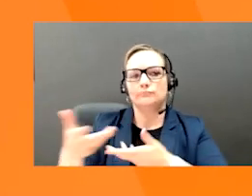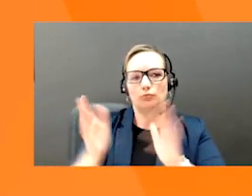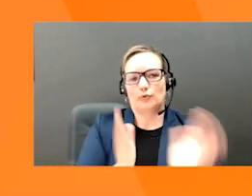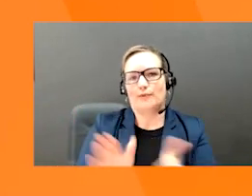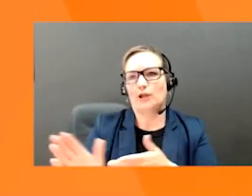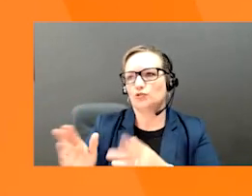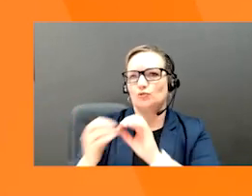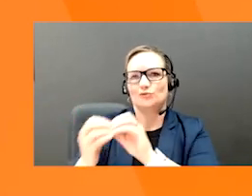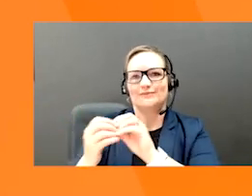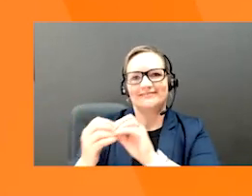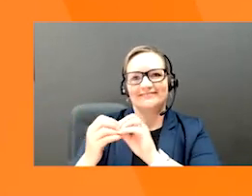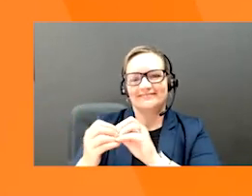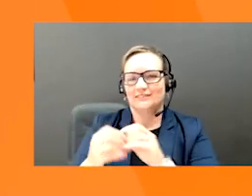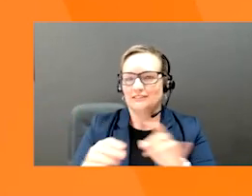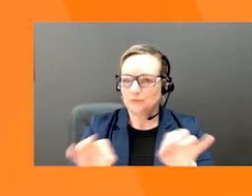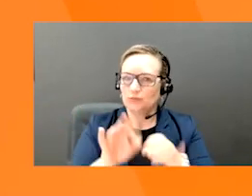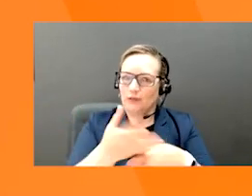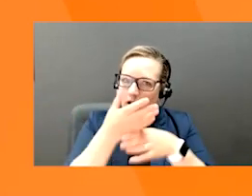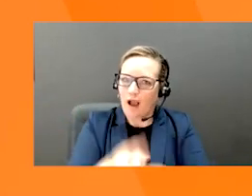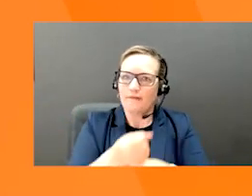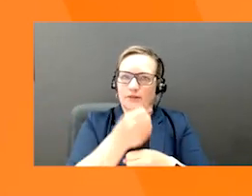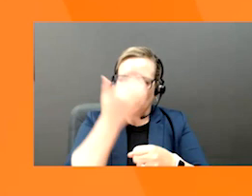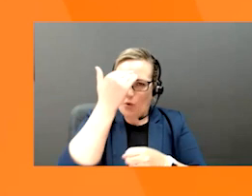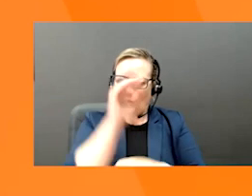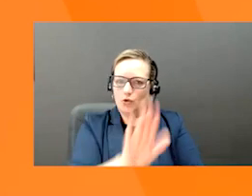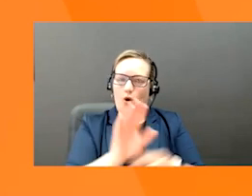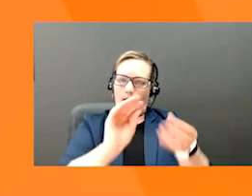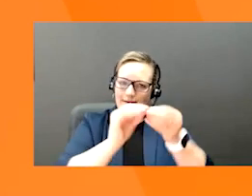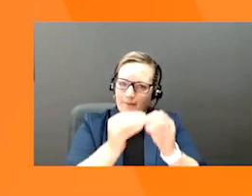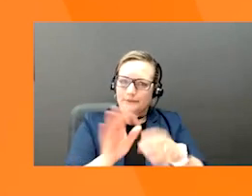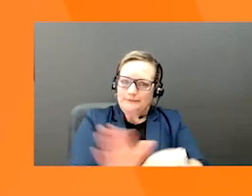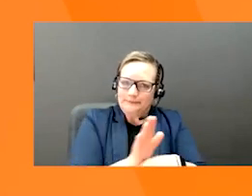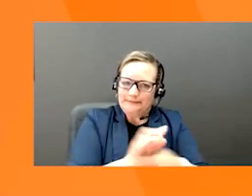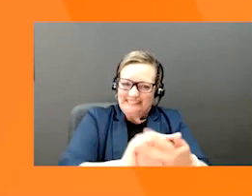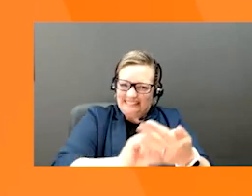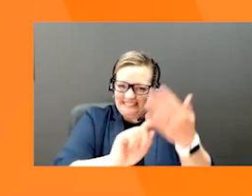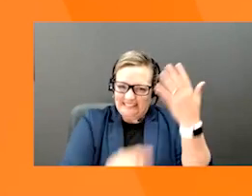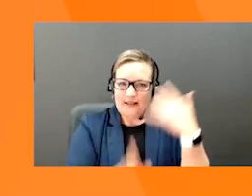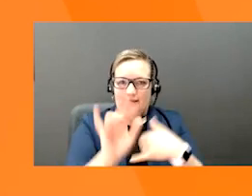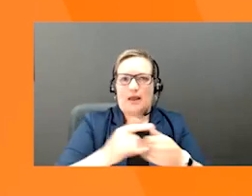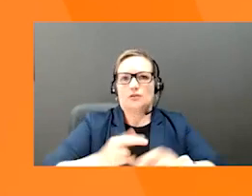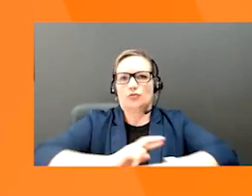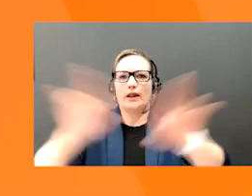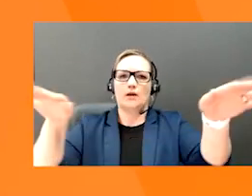always know your numbers. Make sure you're confident, well-rehearsed, and concisely communicate your pitch.